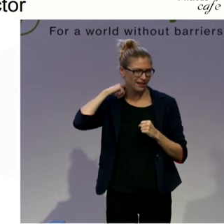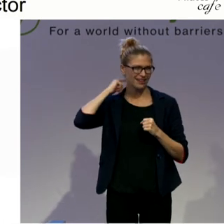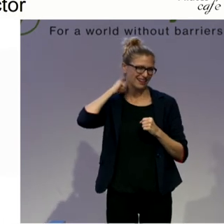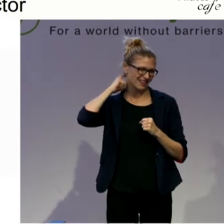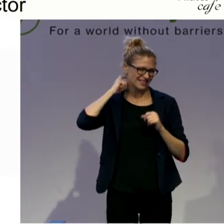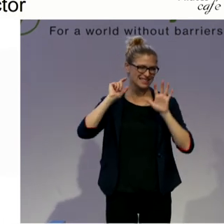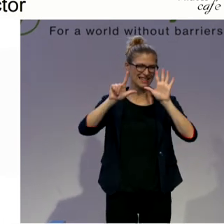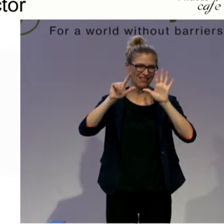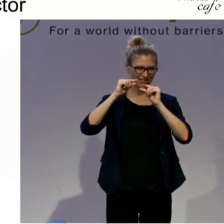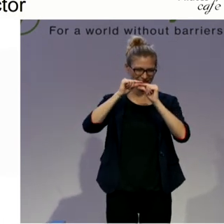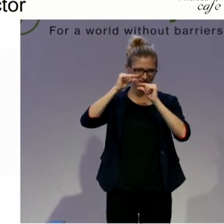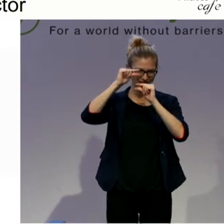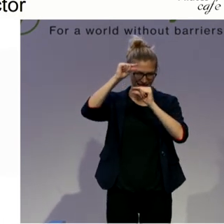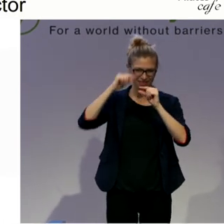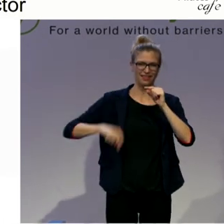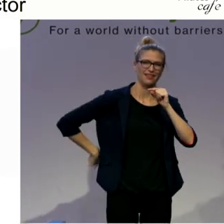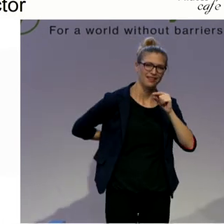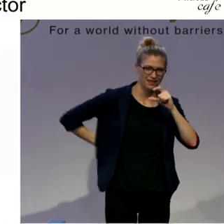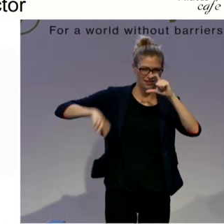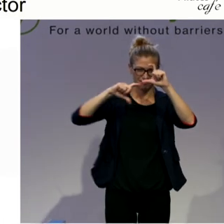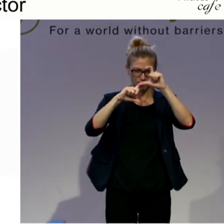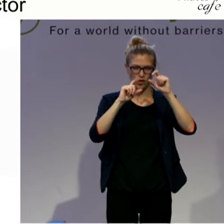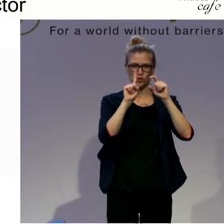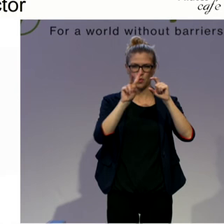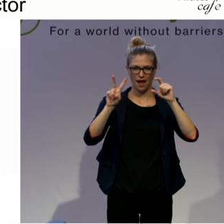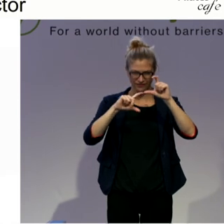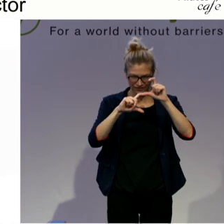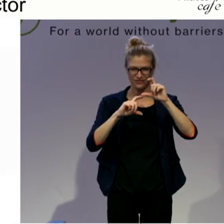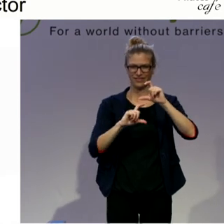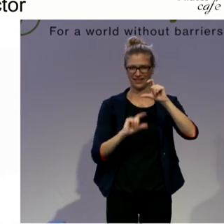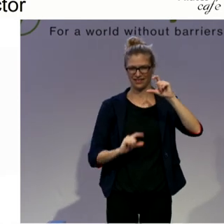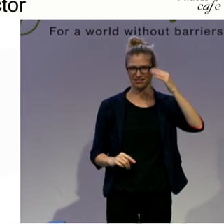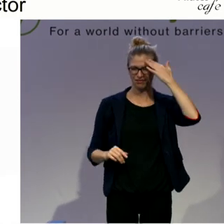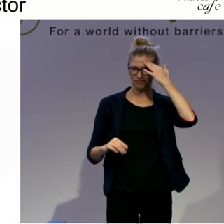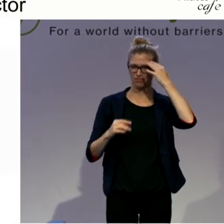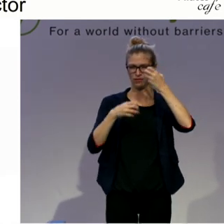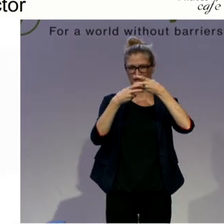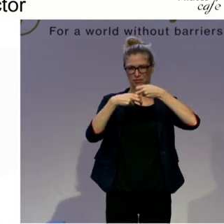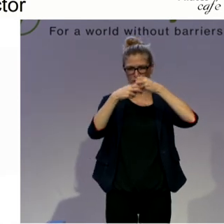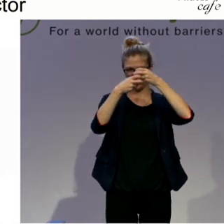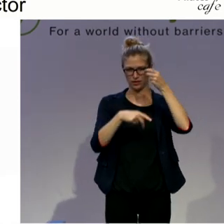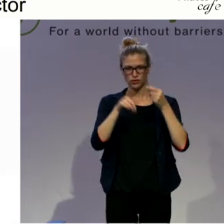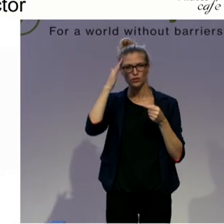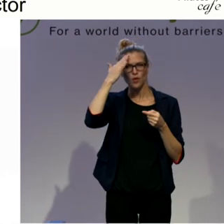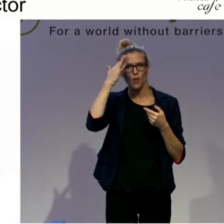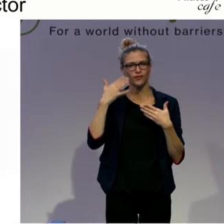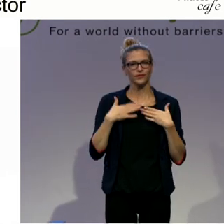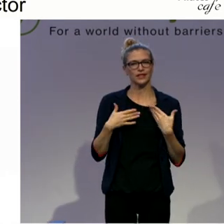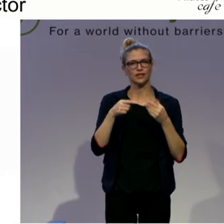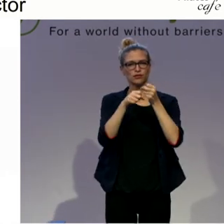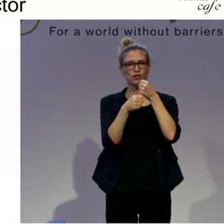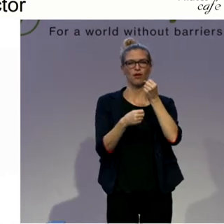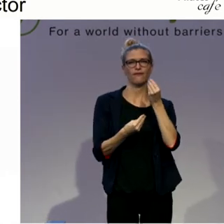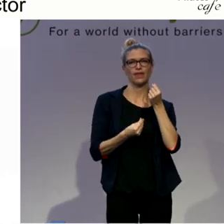vertebras and five lumbar spine and others. So we did, you can see